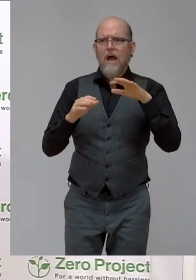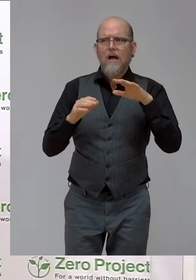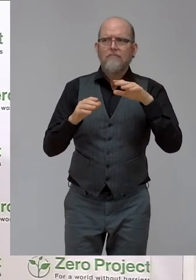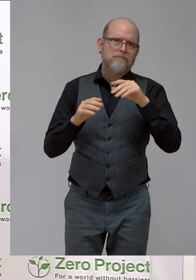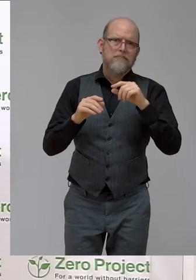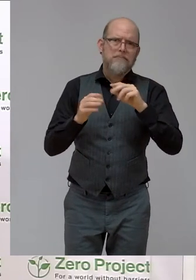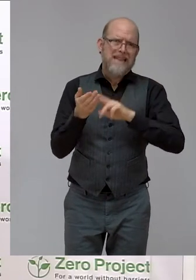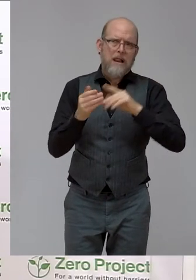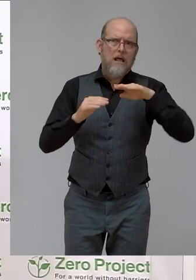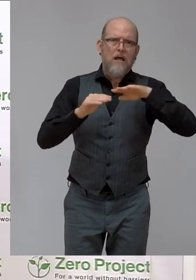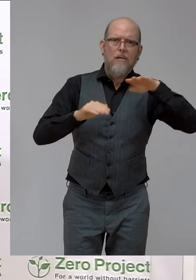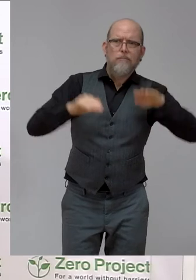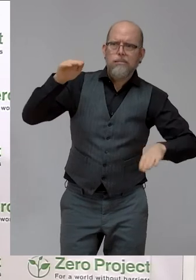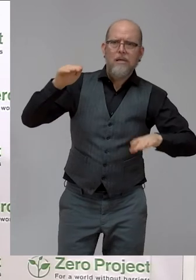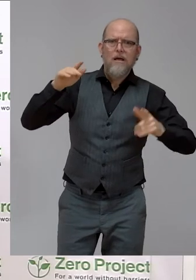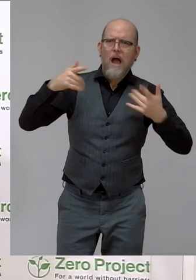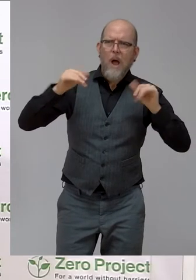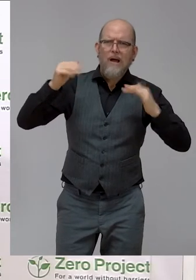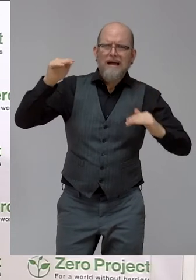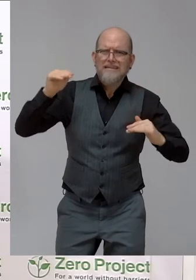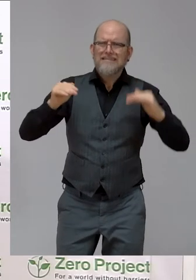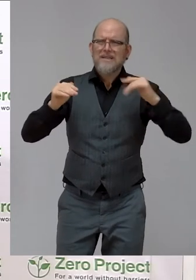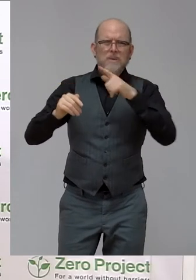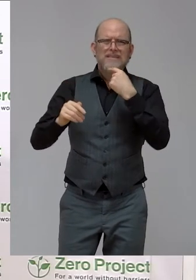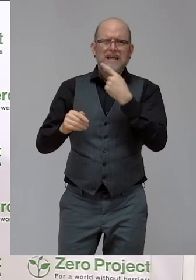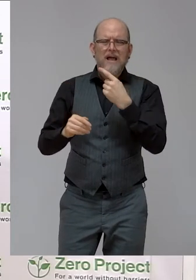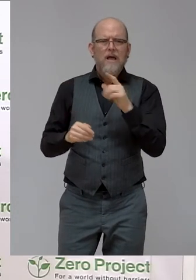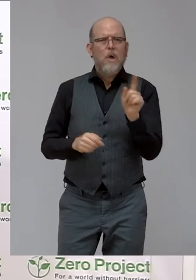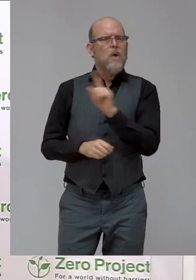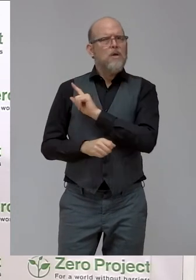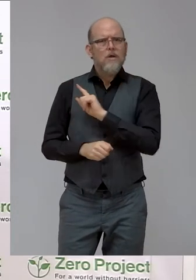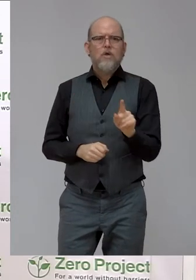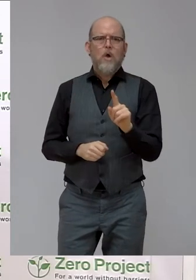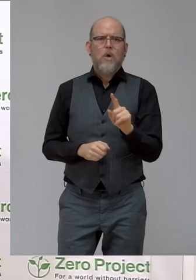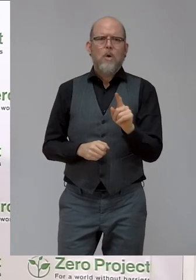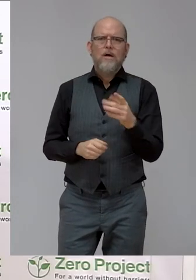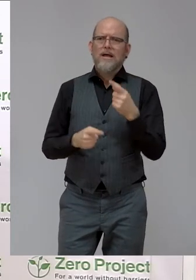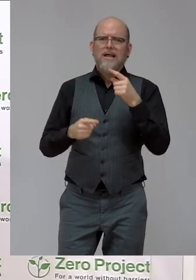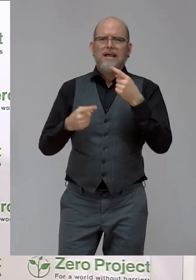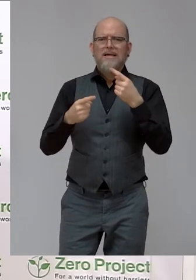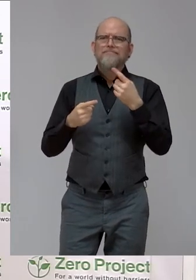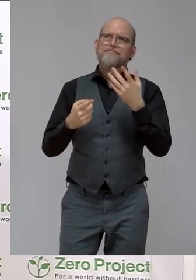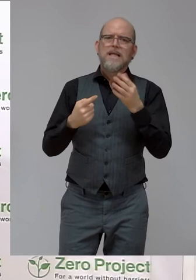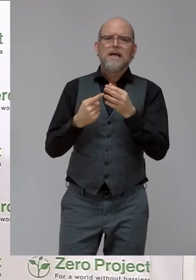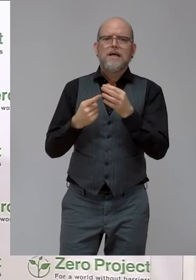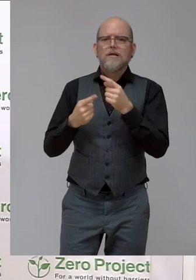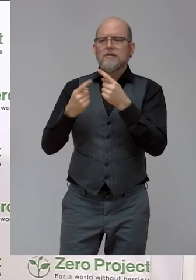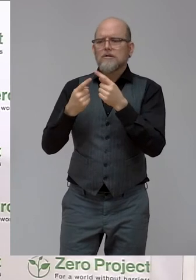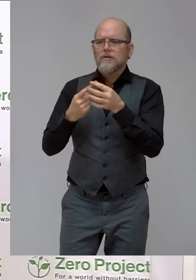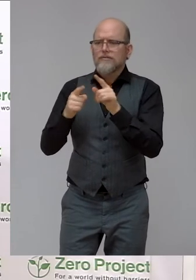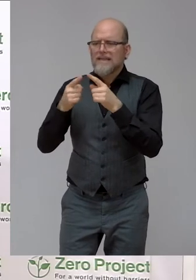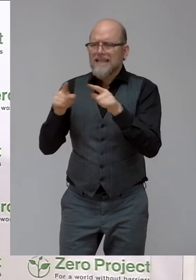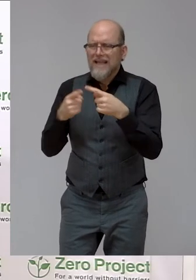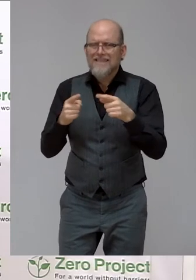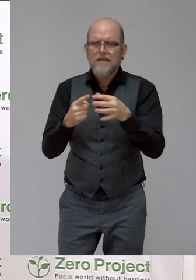not creating those different specialized training and vocational training